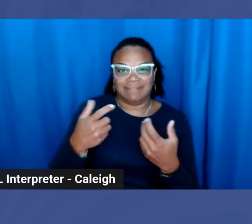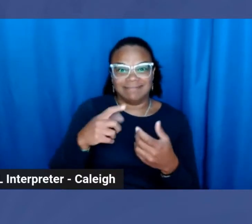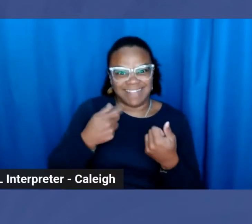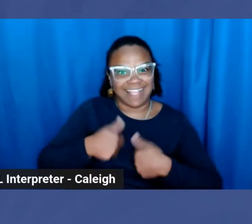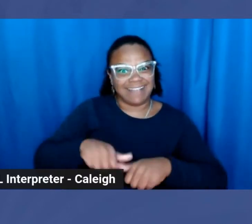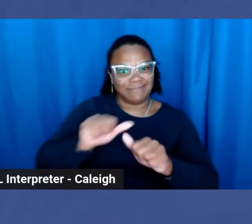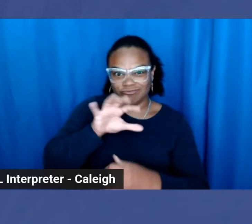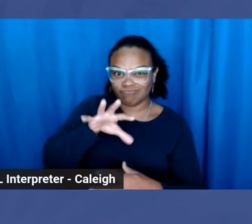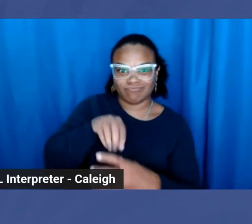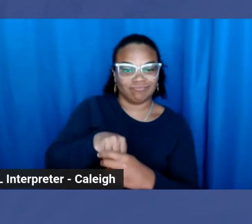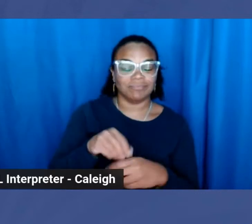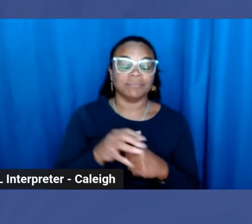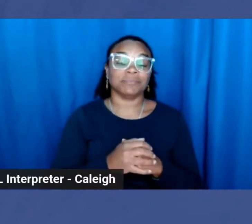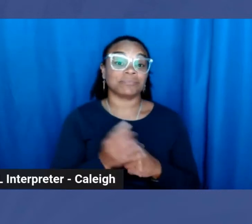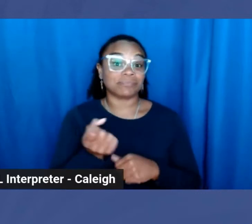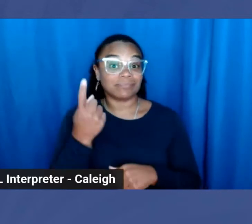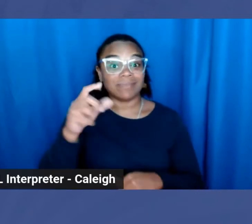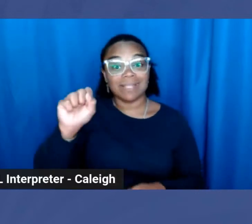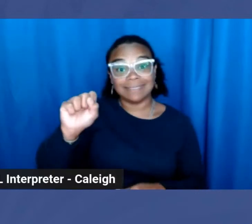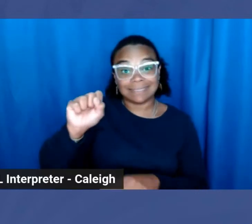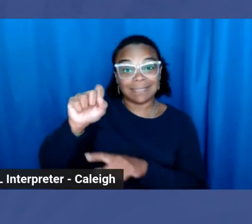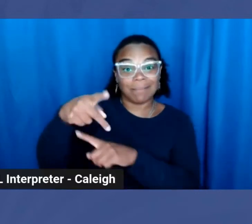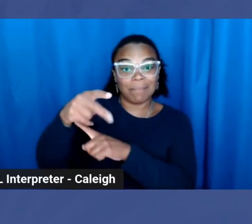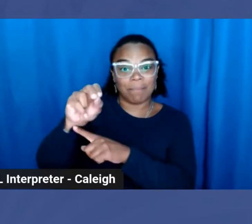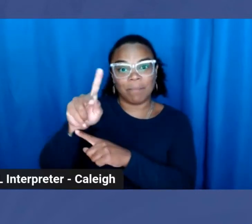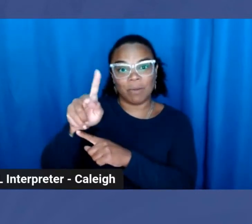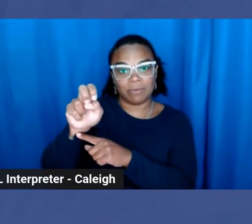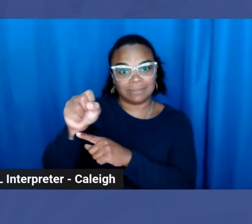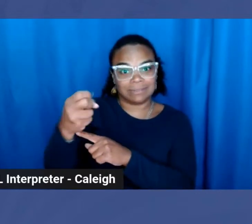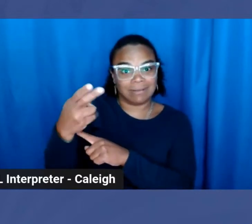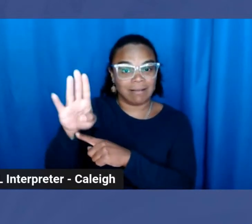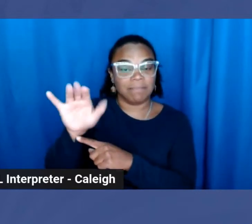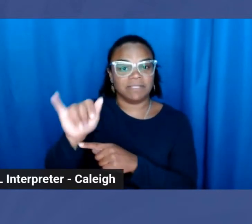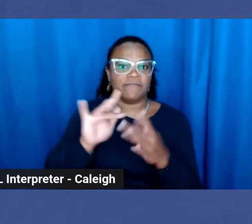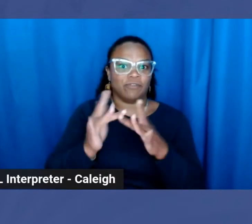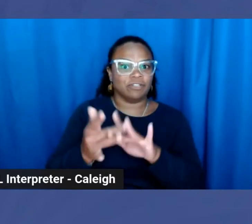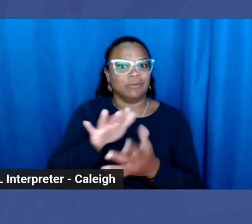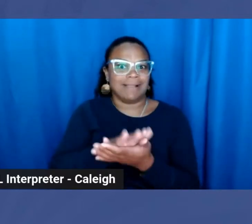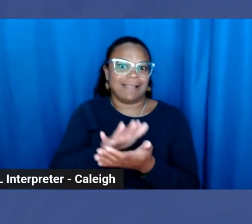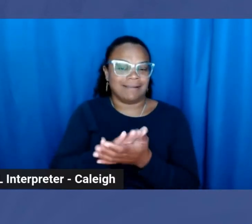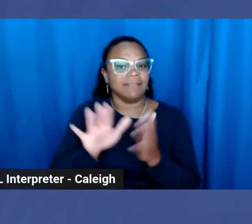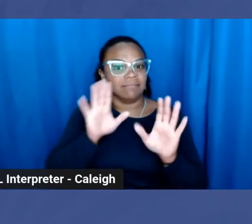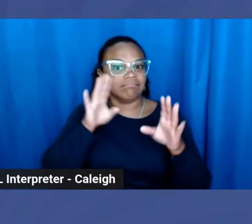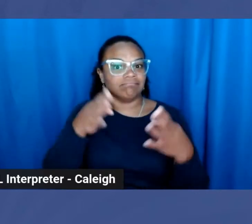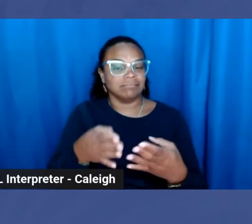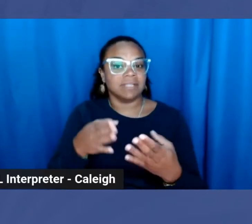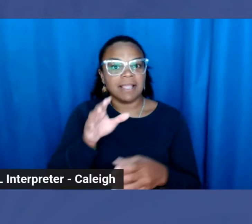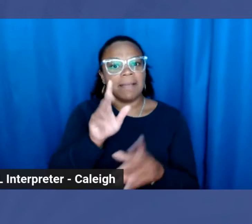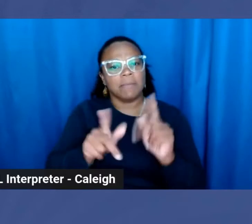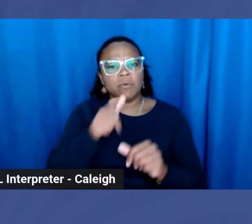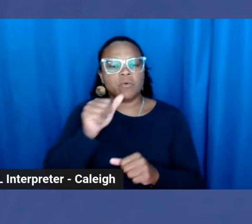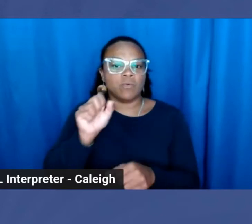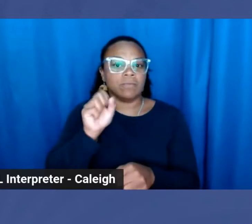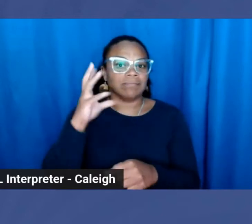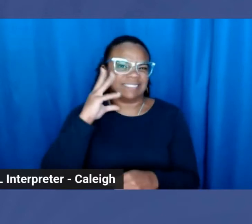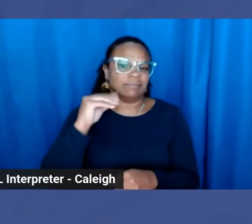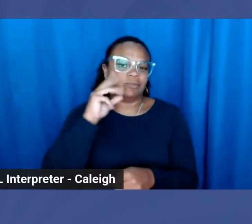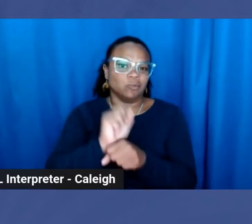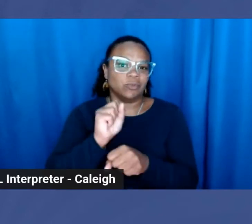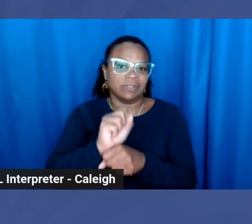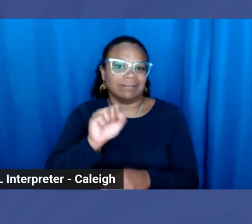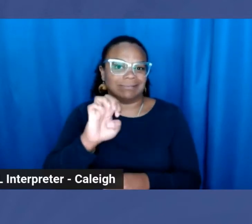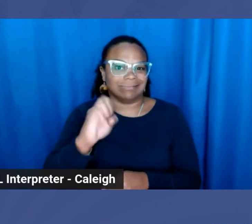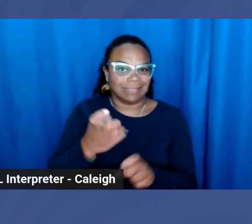Spokes Hub is a virtual academy aimed at supporting people with lived experience in the sex trade in developing their voice and authority